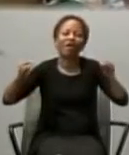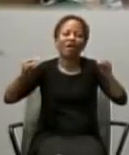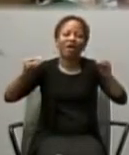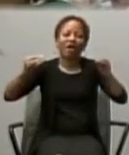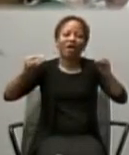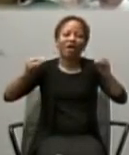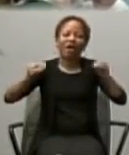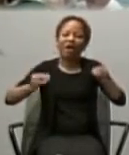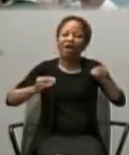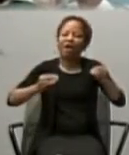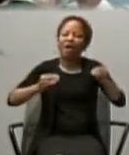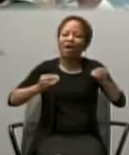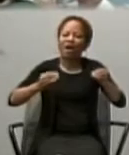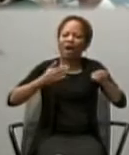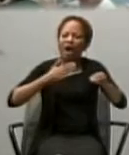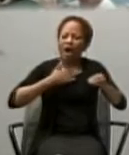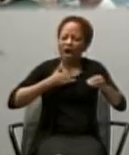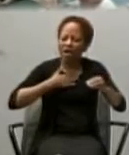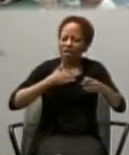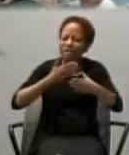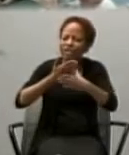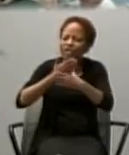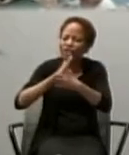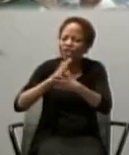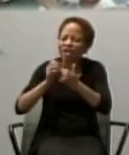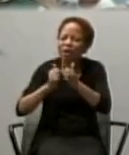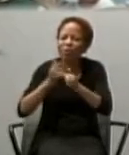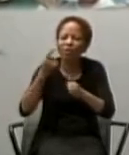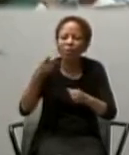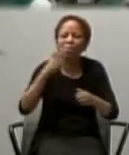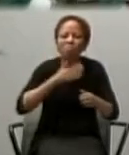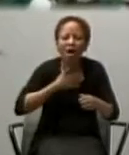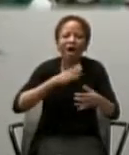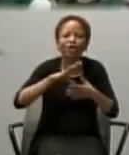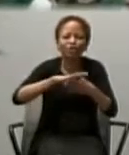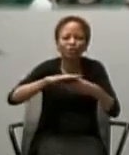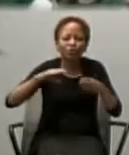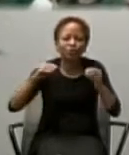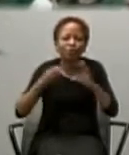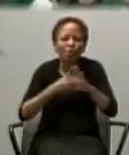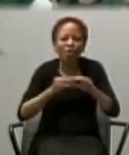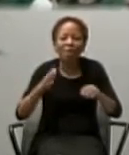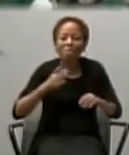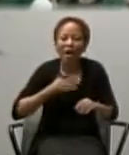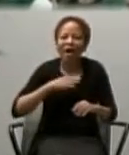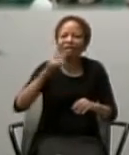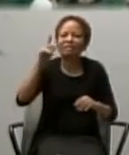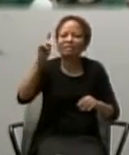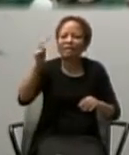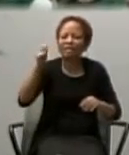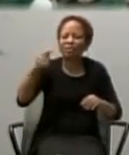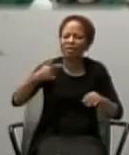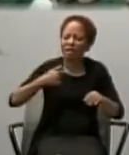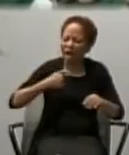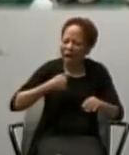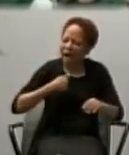is nothing less than our encounter